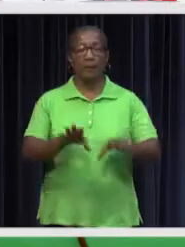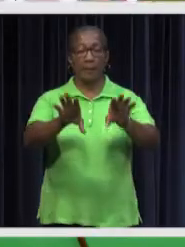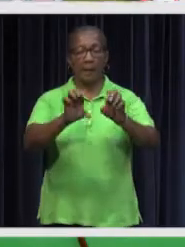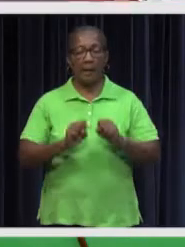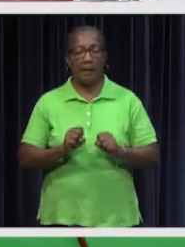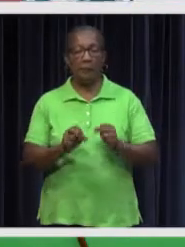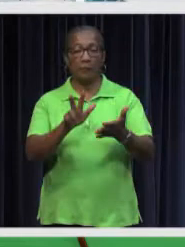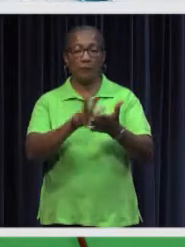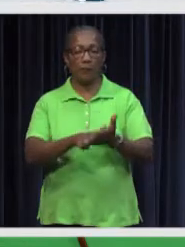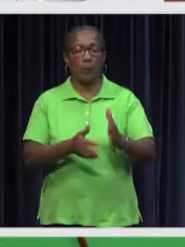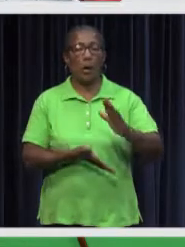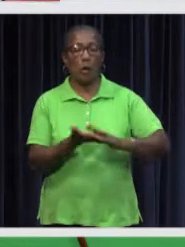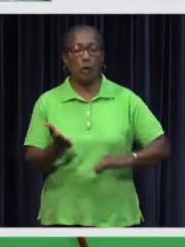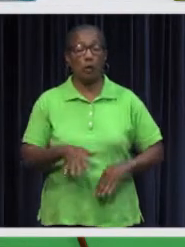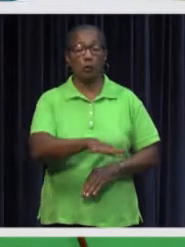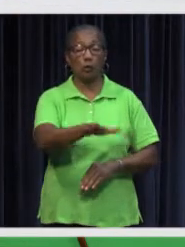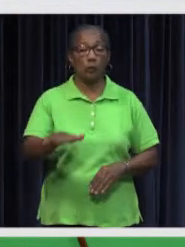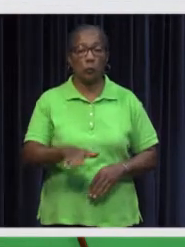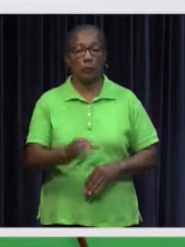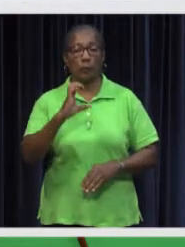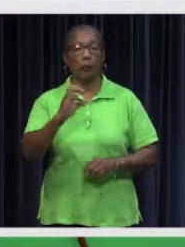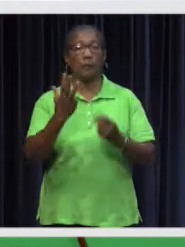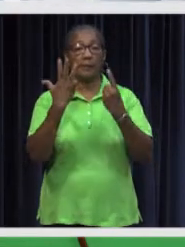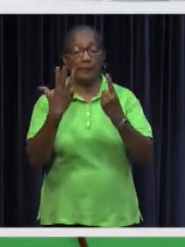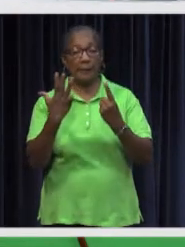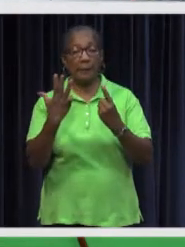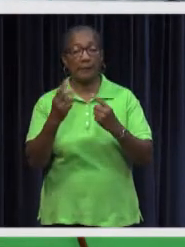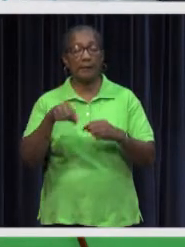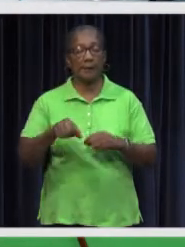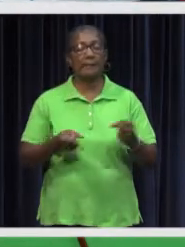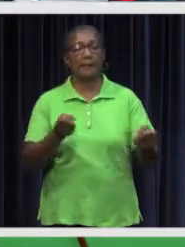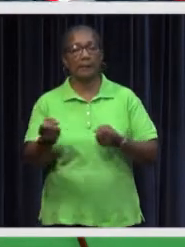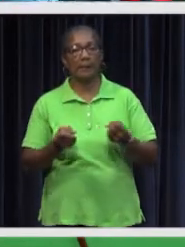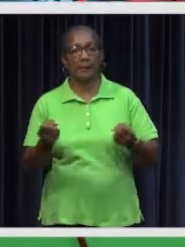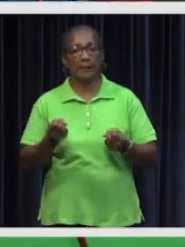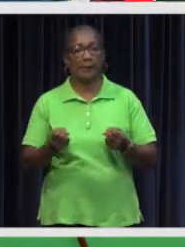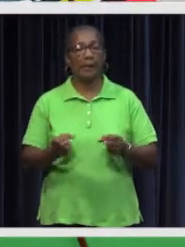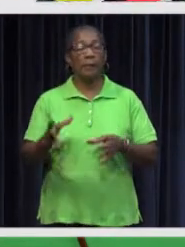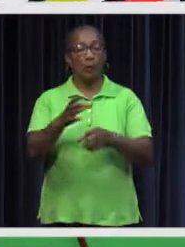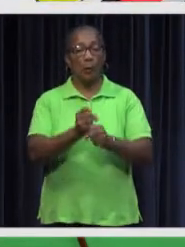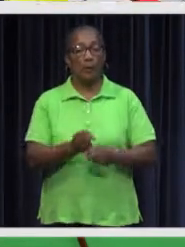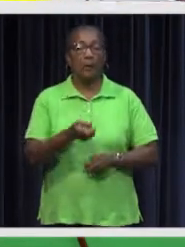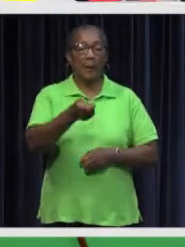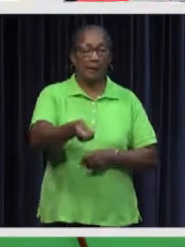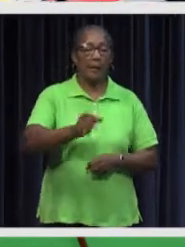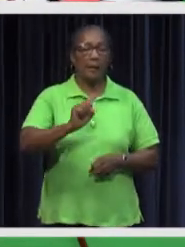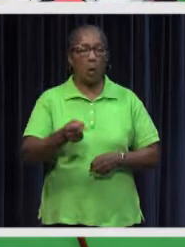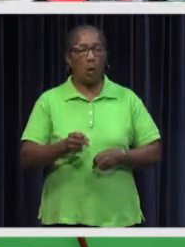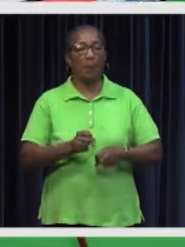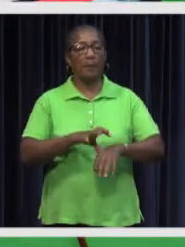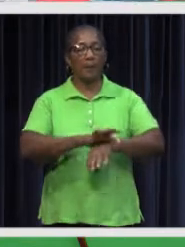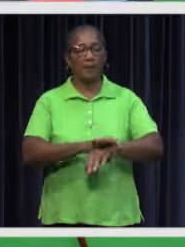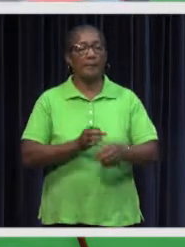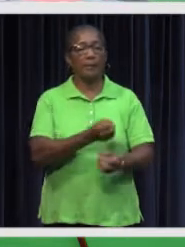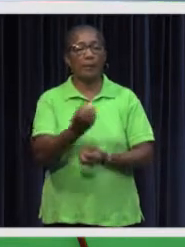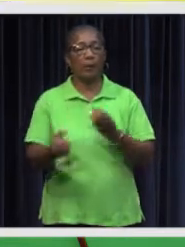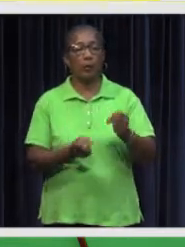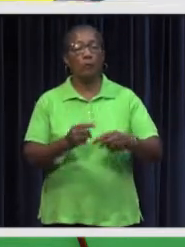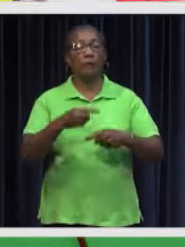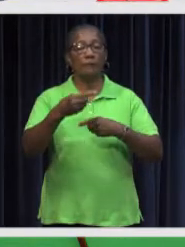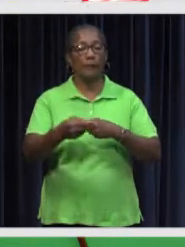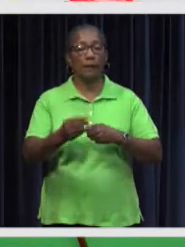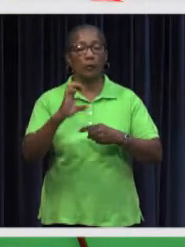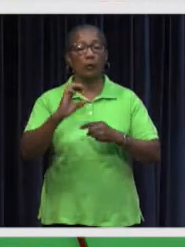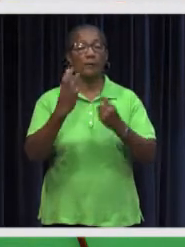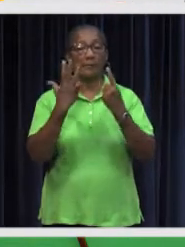With the adoption of the COVID-19 State of Exception Act, the government is provided with tools to deal with the